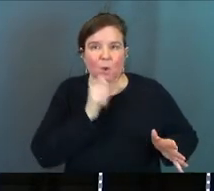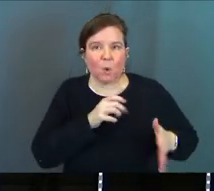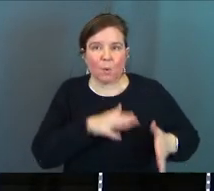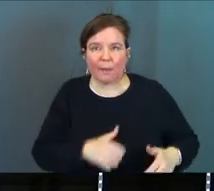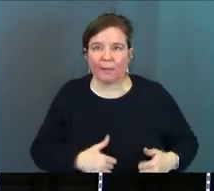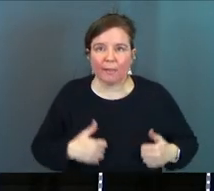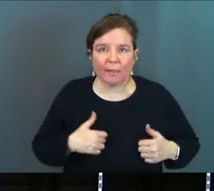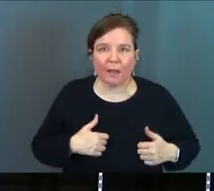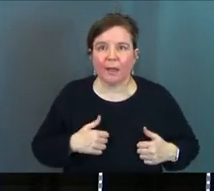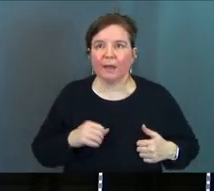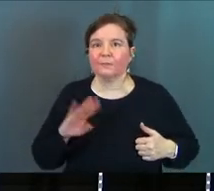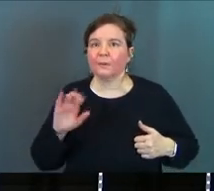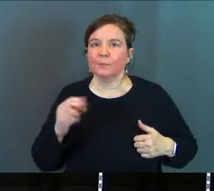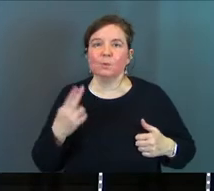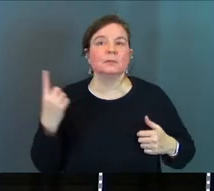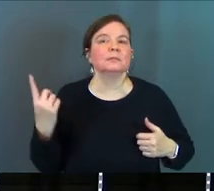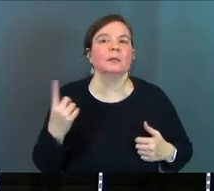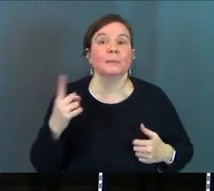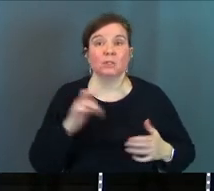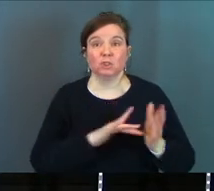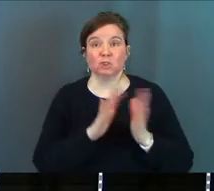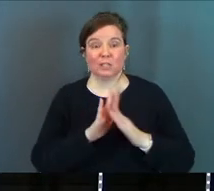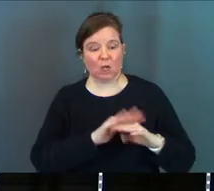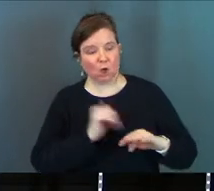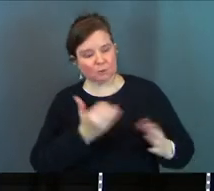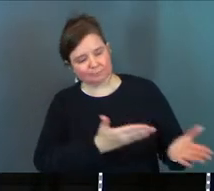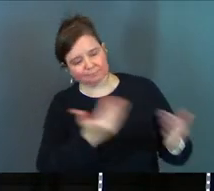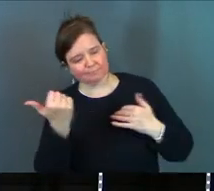way of life you left something because Jesus